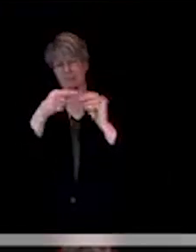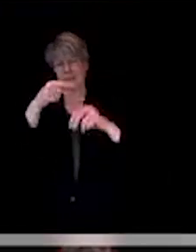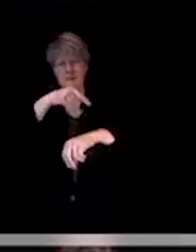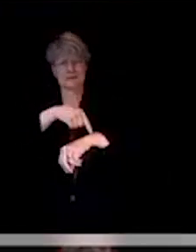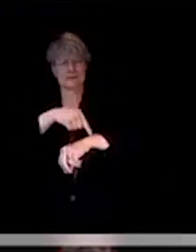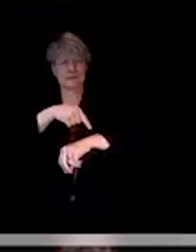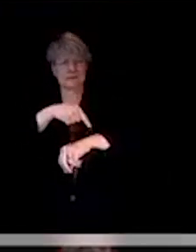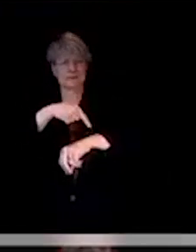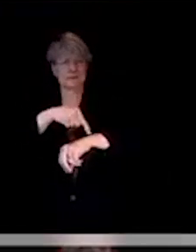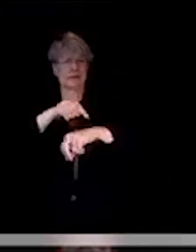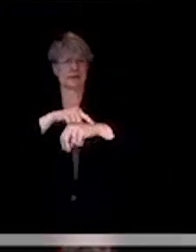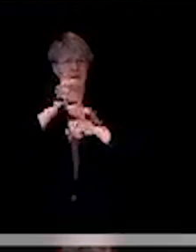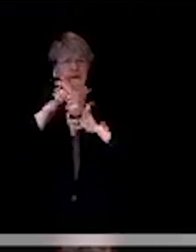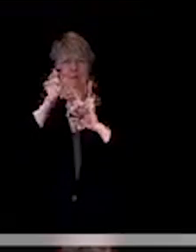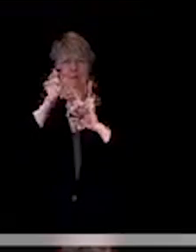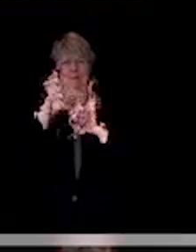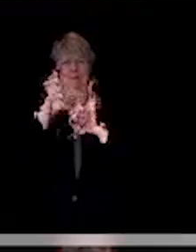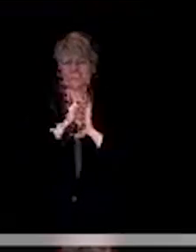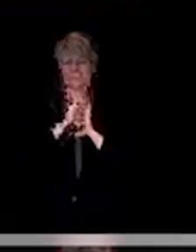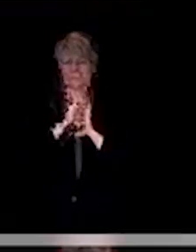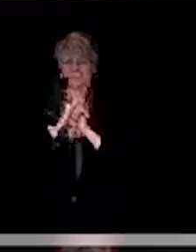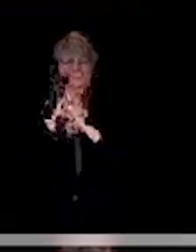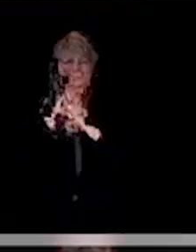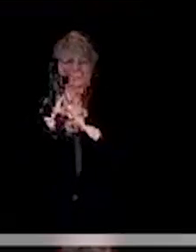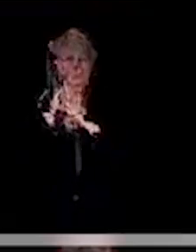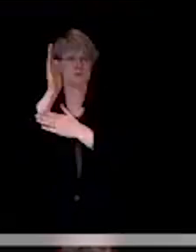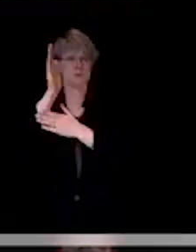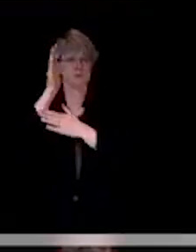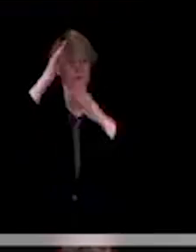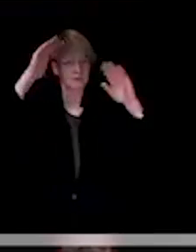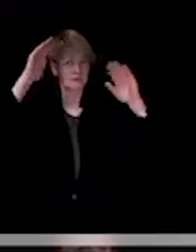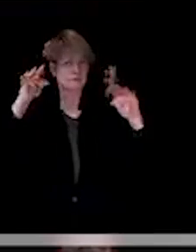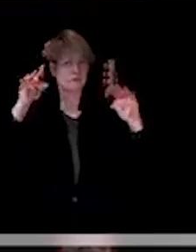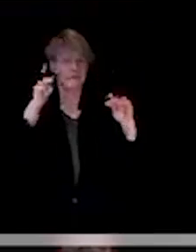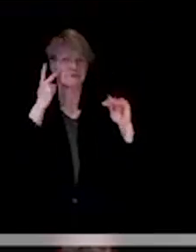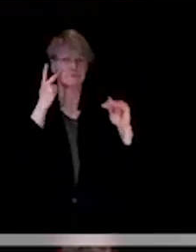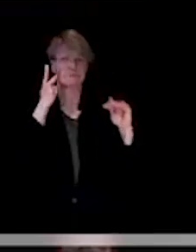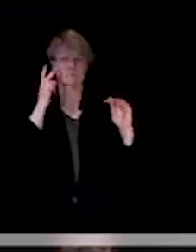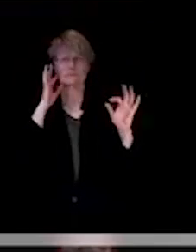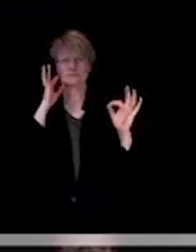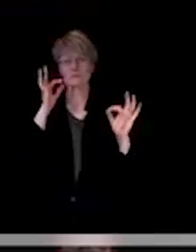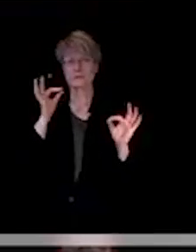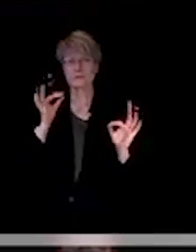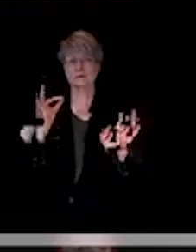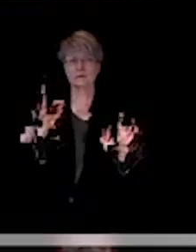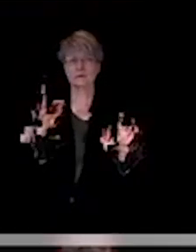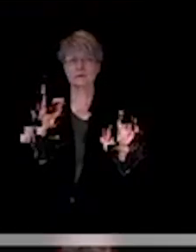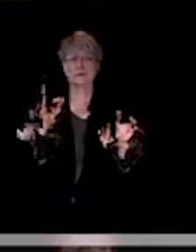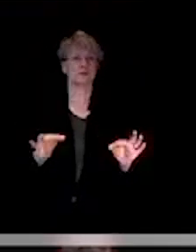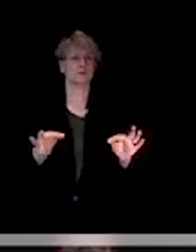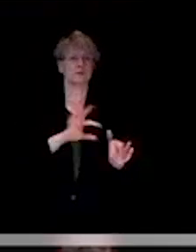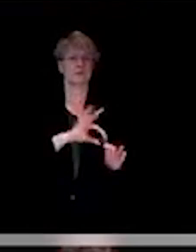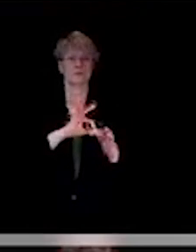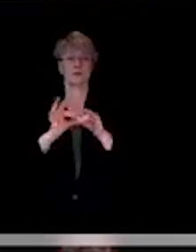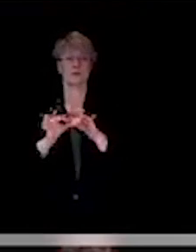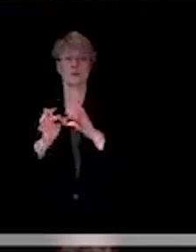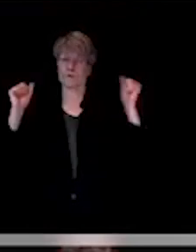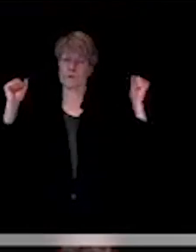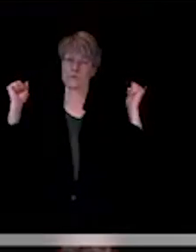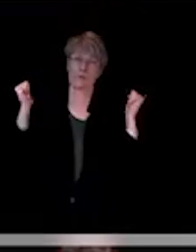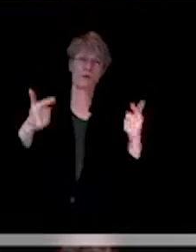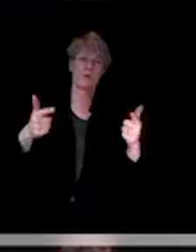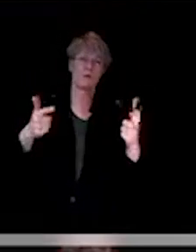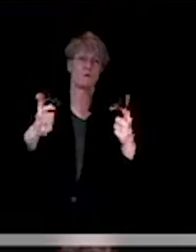we expect to see when a decision will be made whether or not fall sports will be able to return to